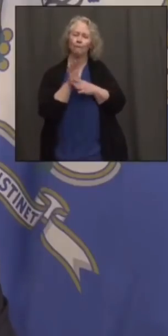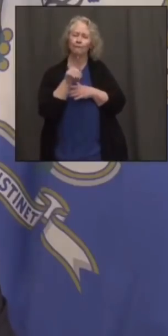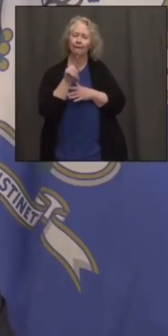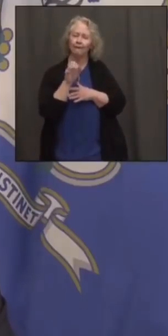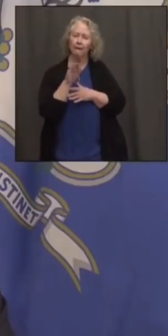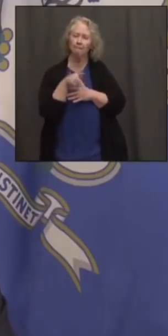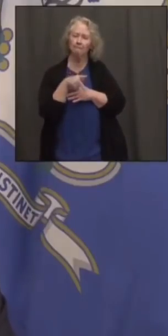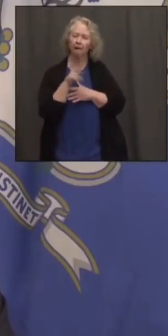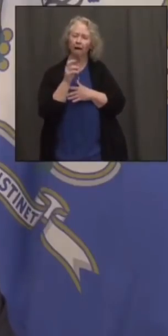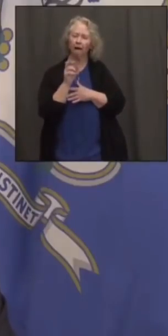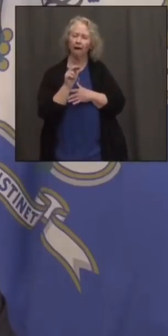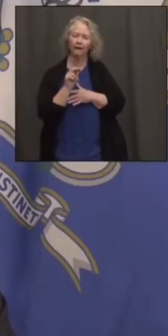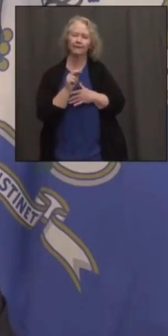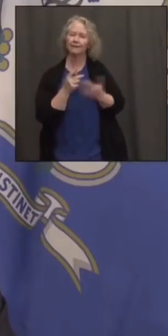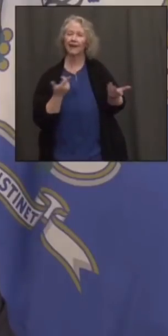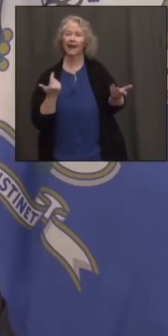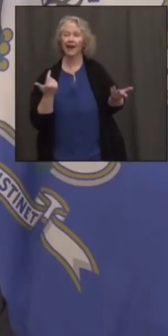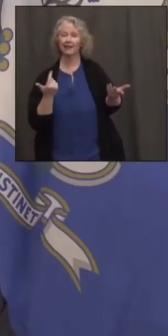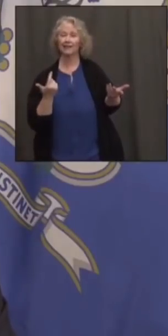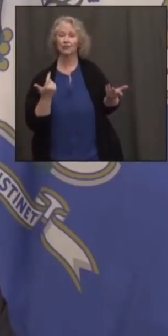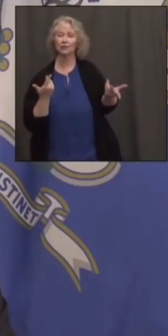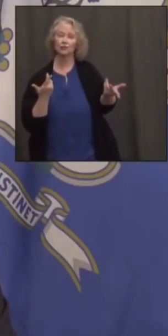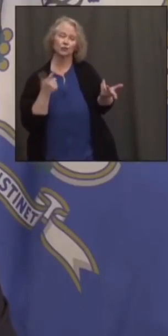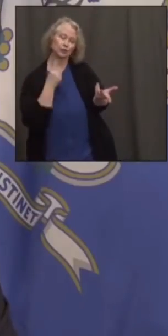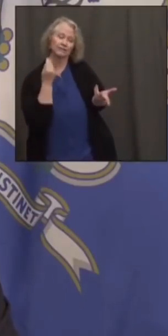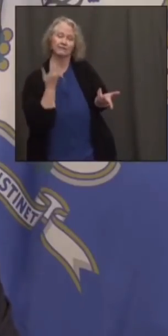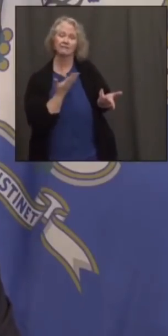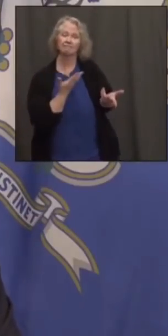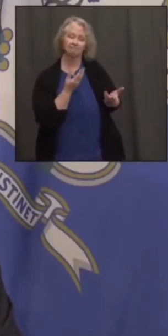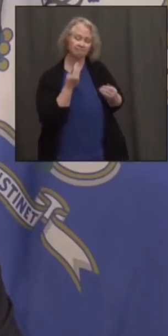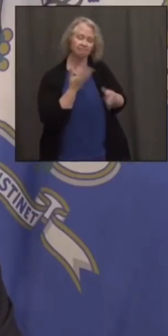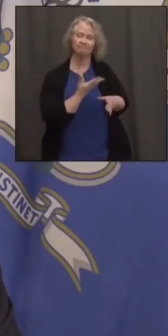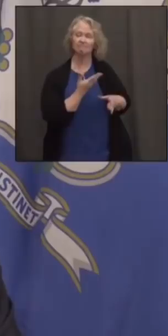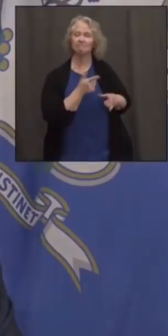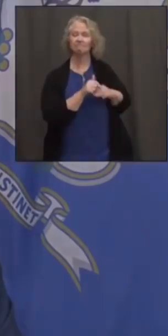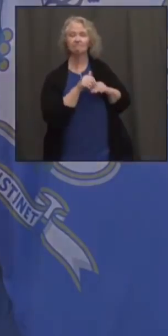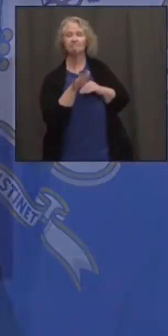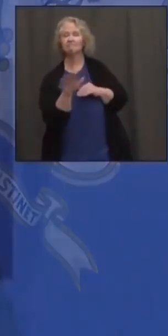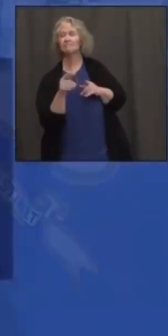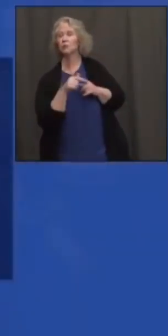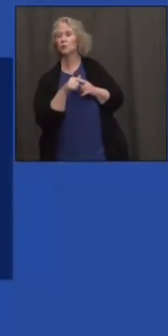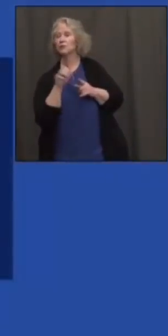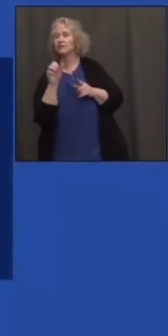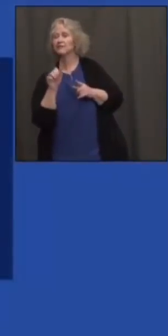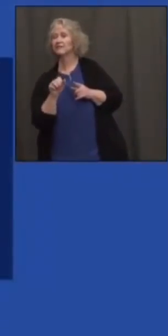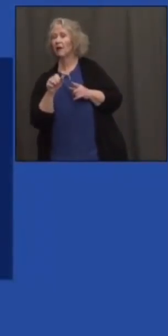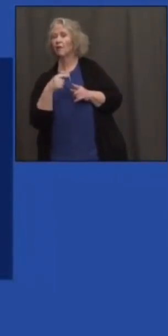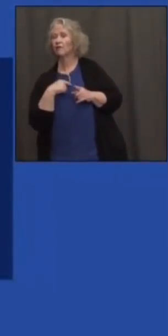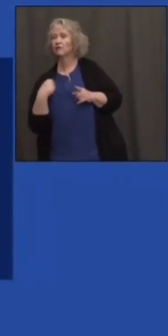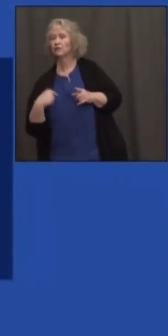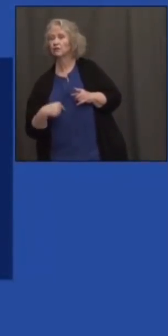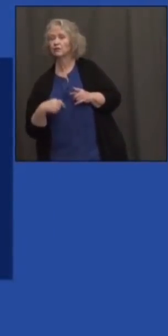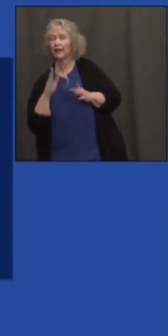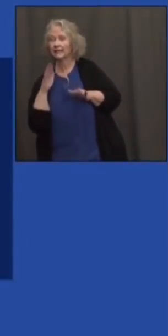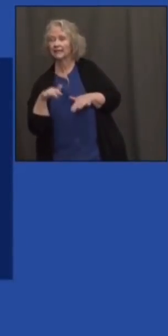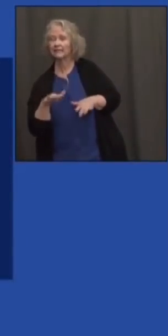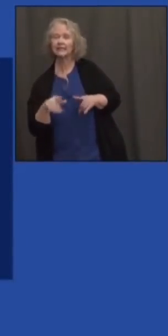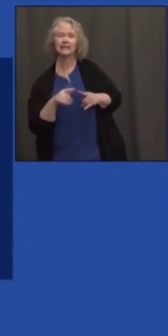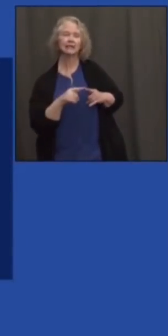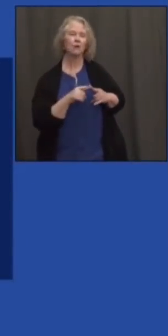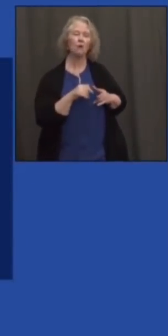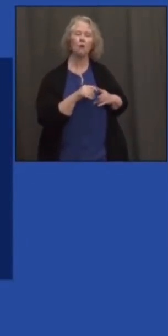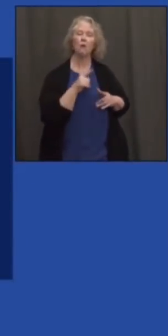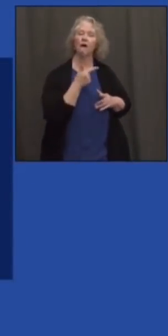Last year, they just got notice that they were being sent off. They were being sent off to the South China Sea or Persian Gulf, but not